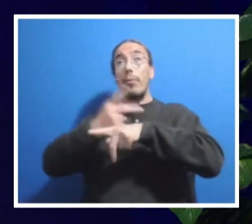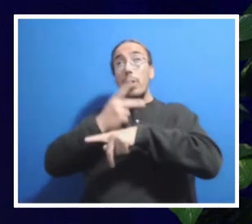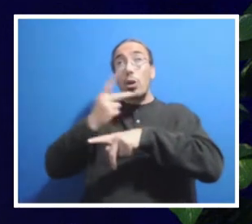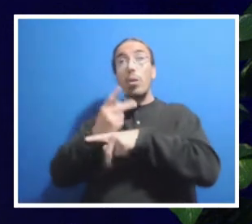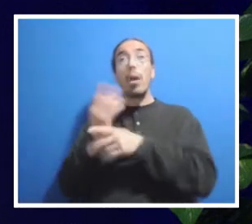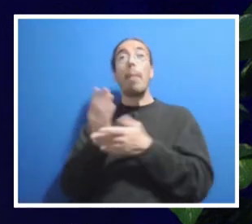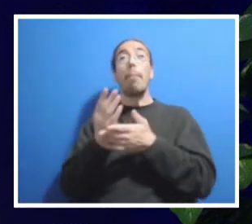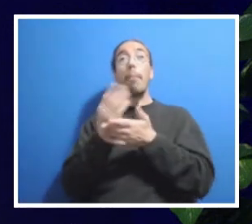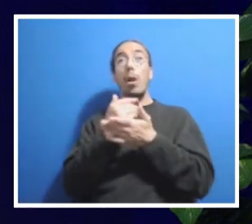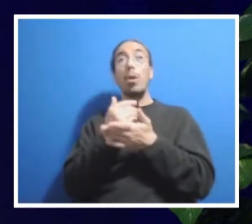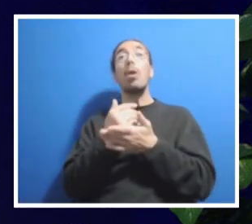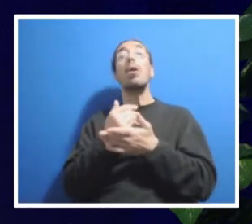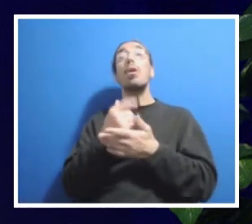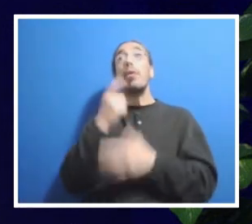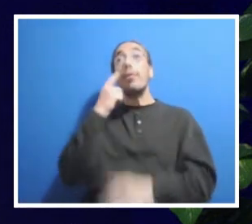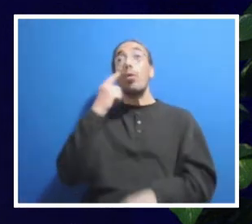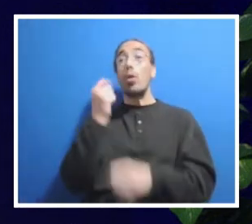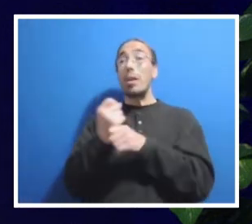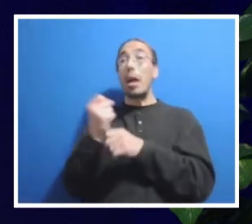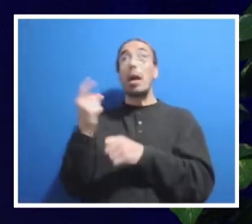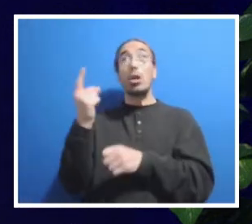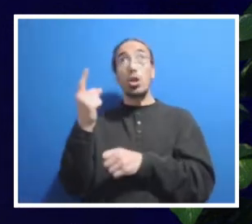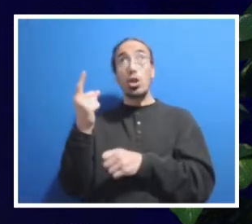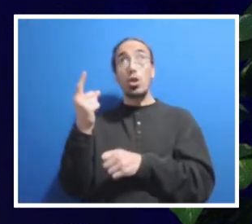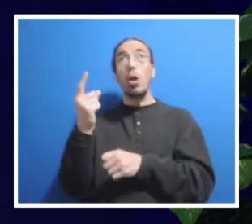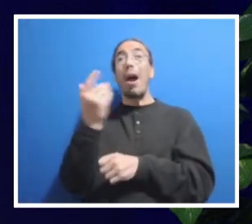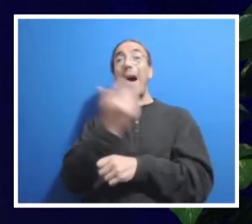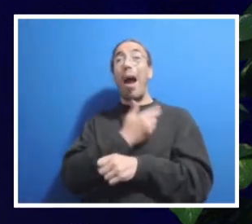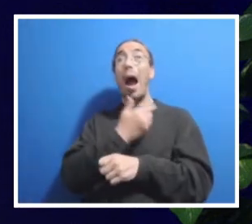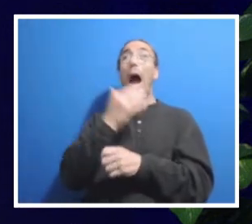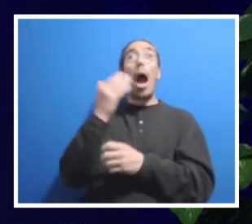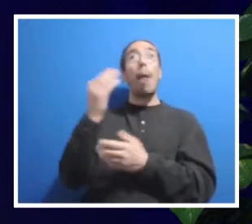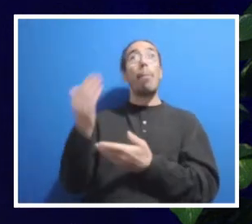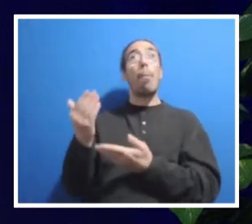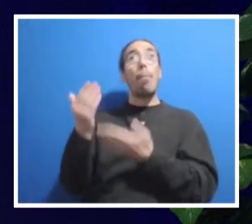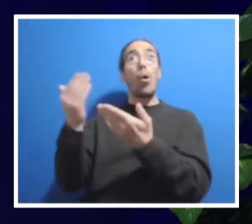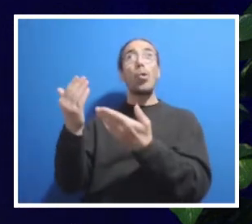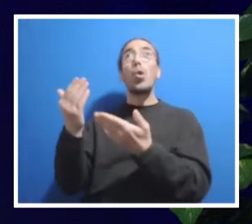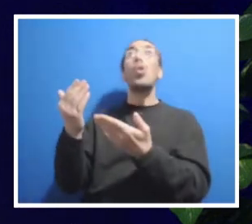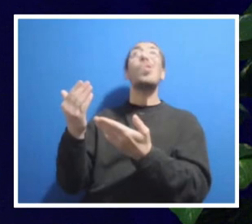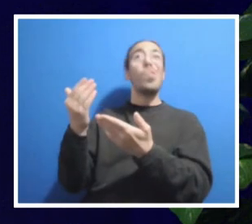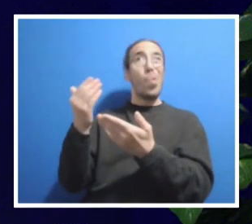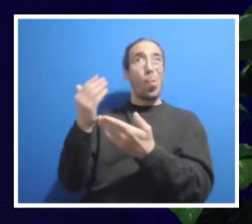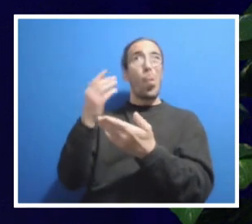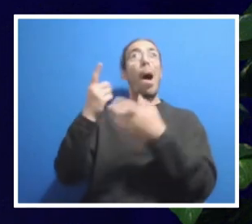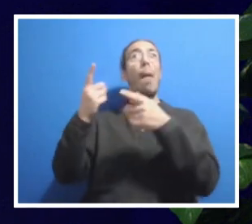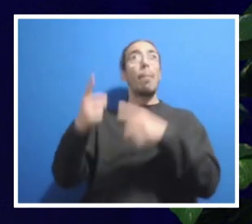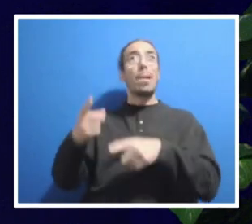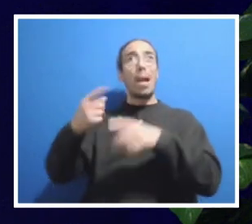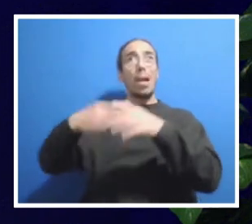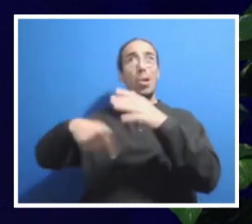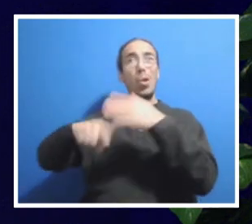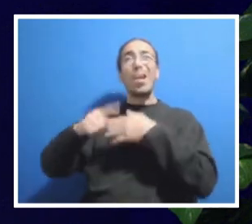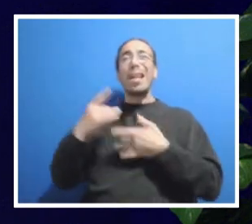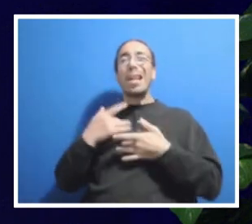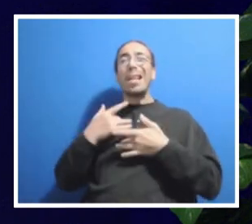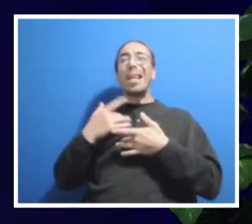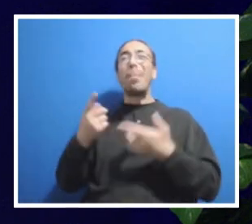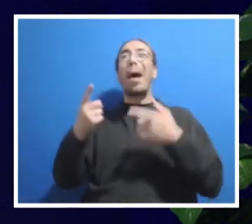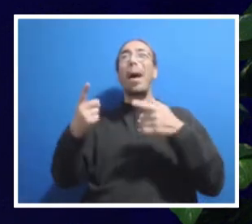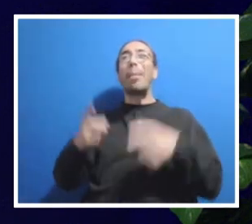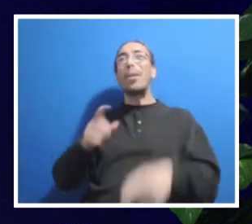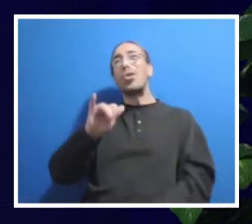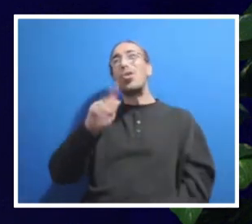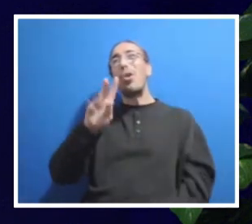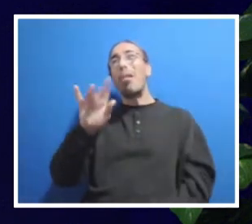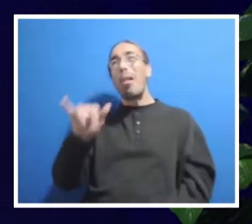year 23 to them next week. Normally we would have done that in July. And thanks to the unit heads, the budget